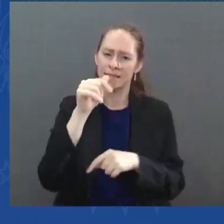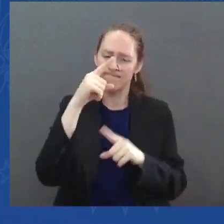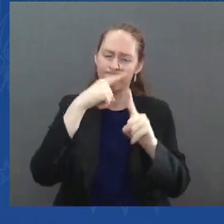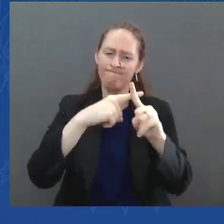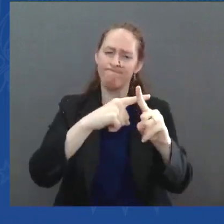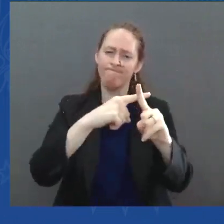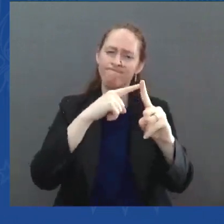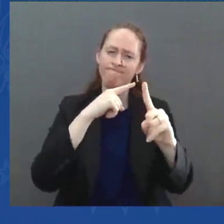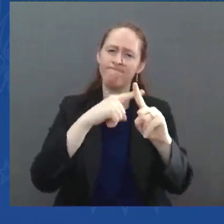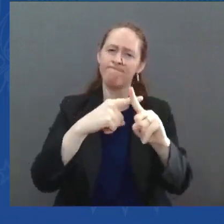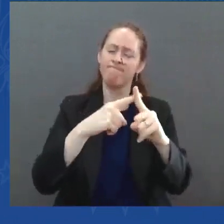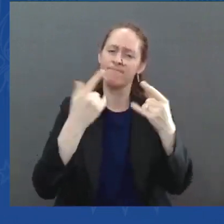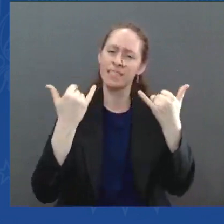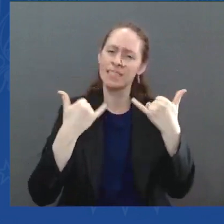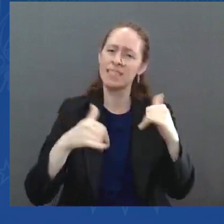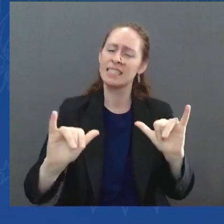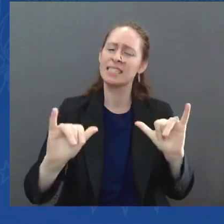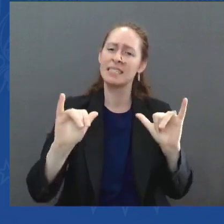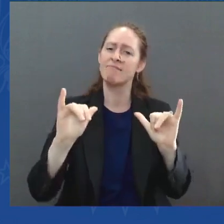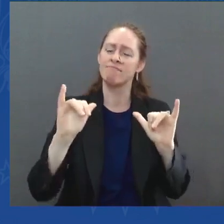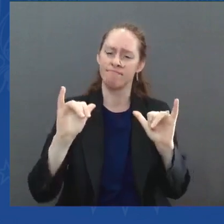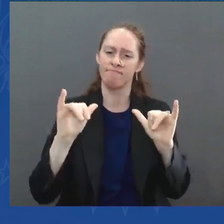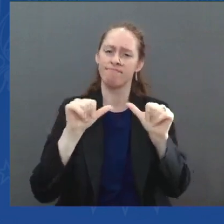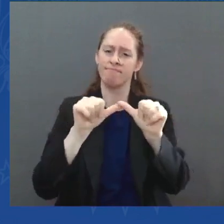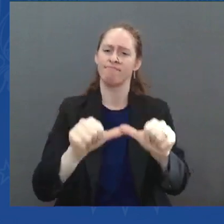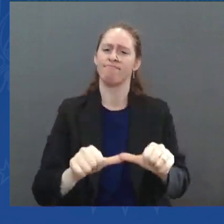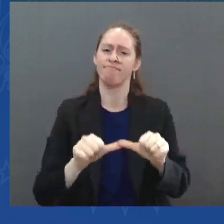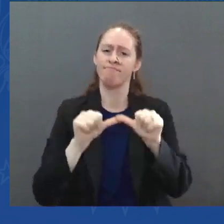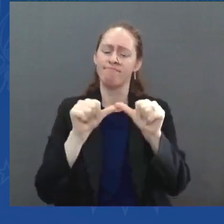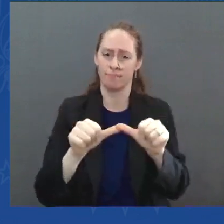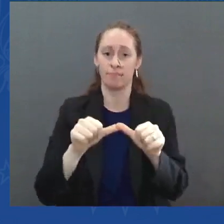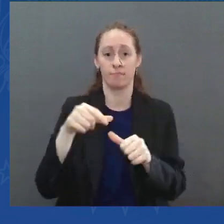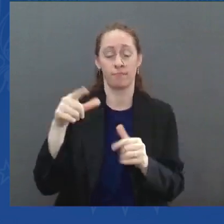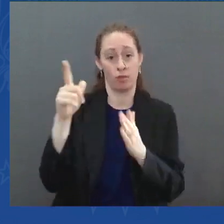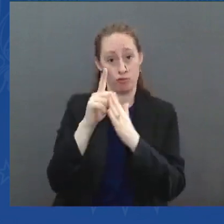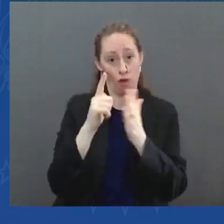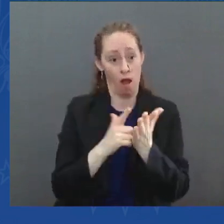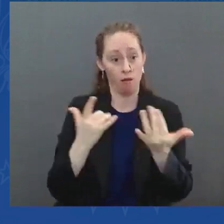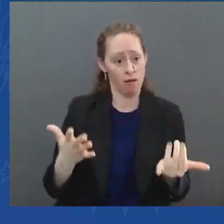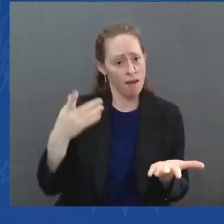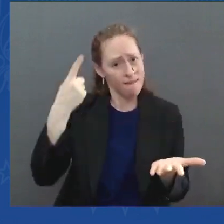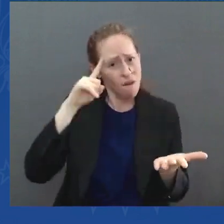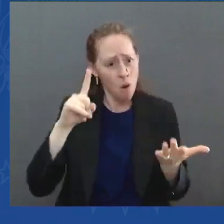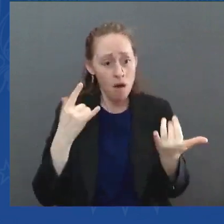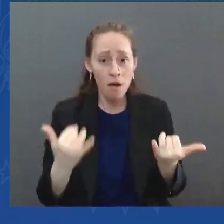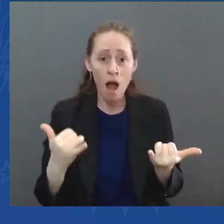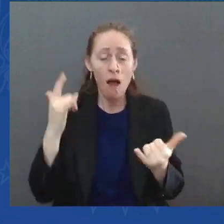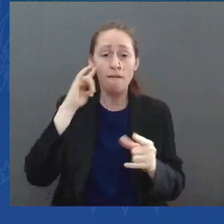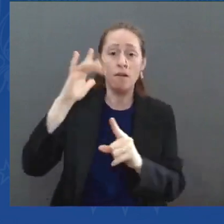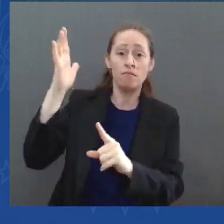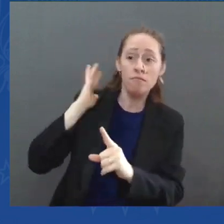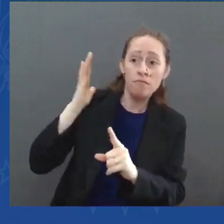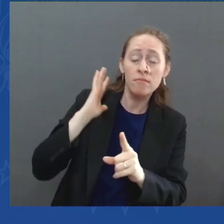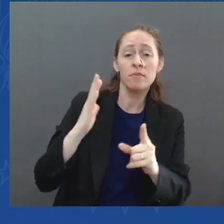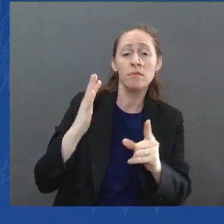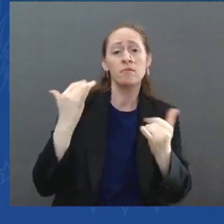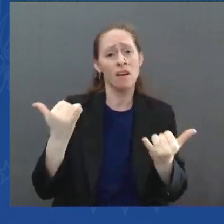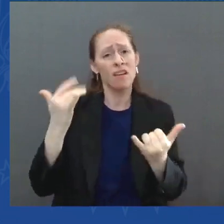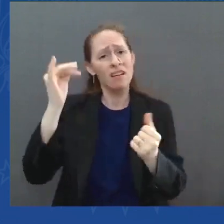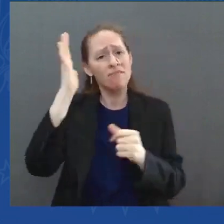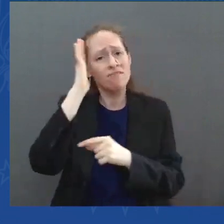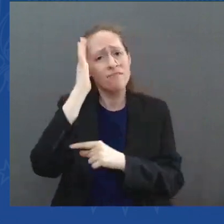future as well. From the bullets in the back of Ahmaud Arbery